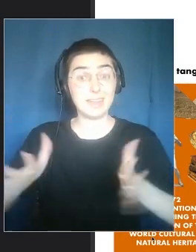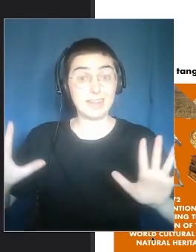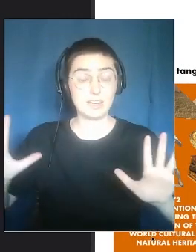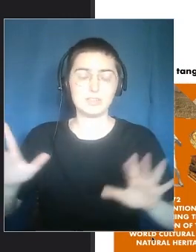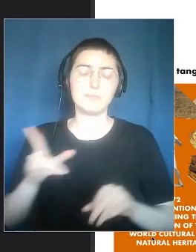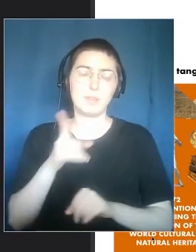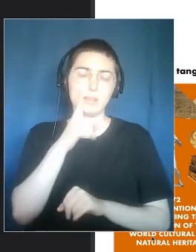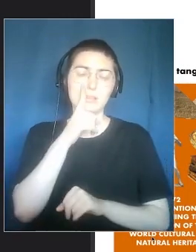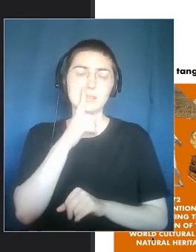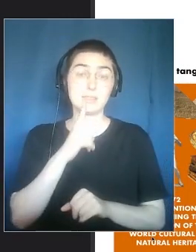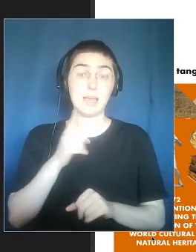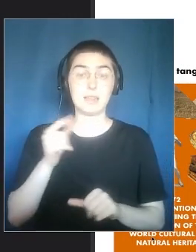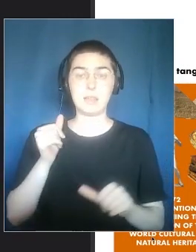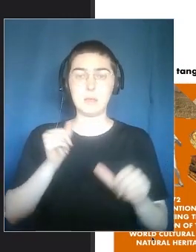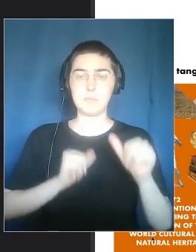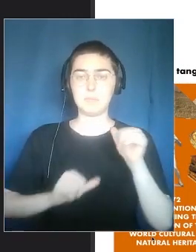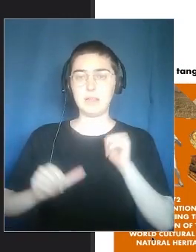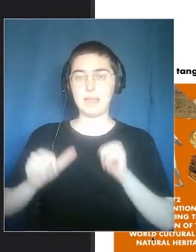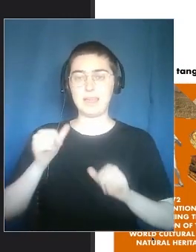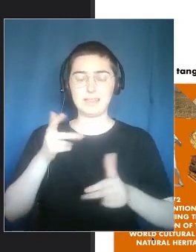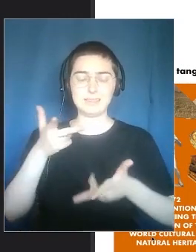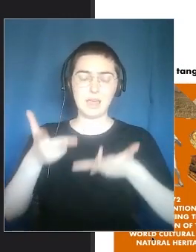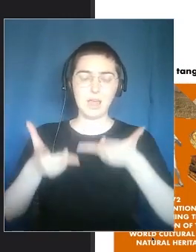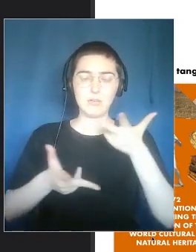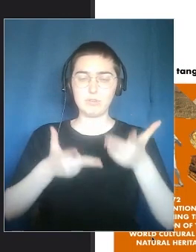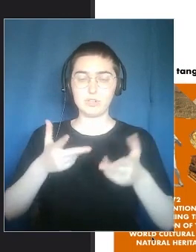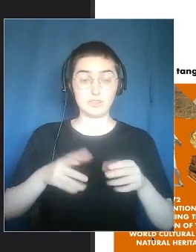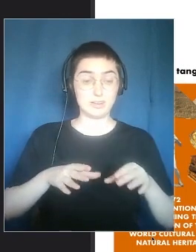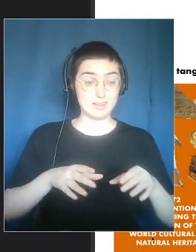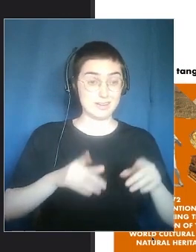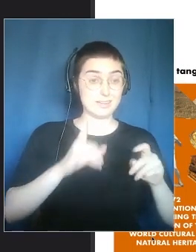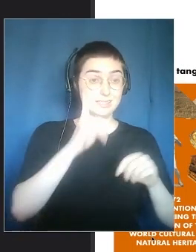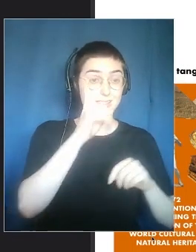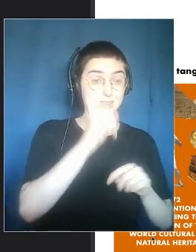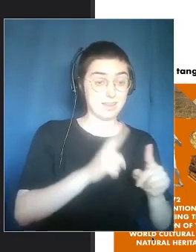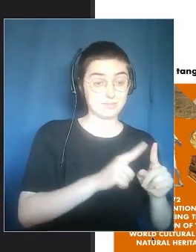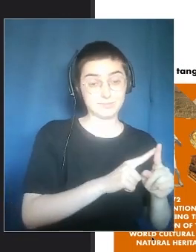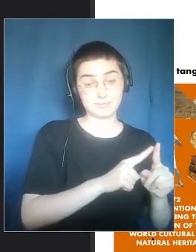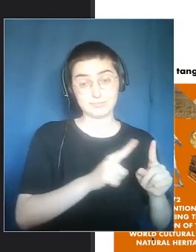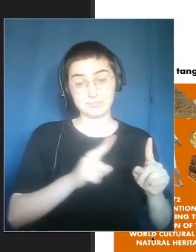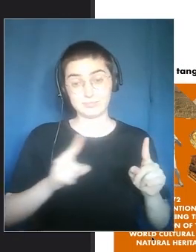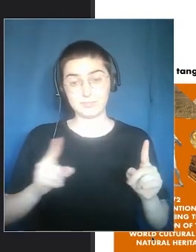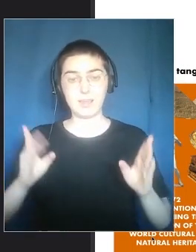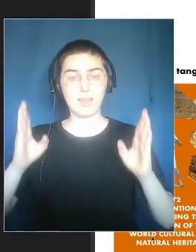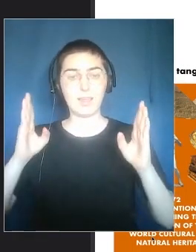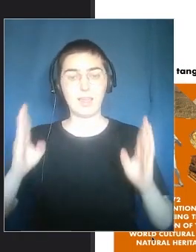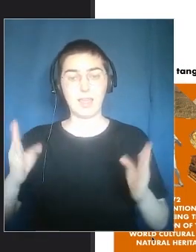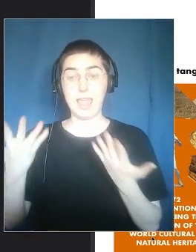Silent place can be considered as an endless narration.